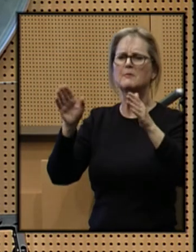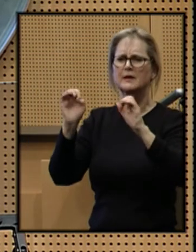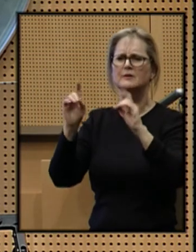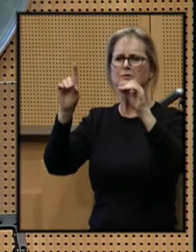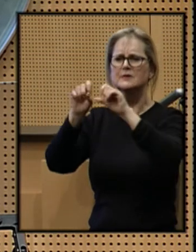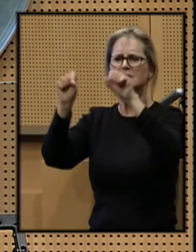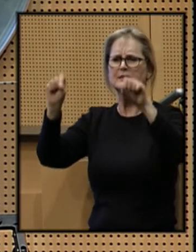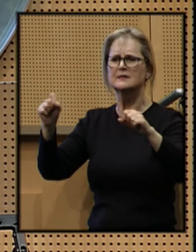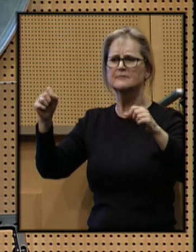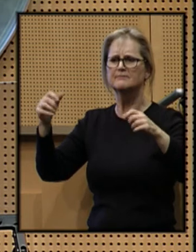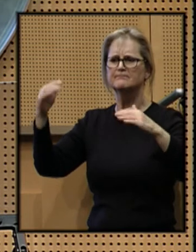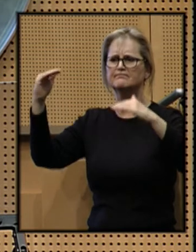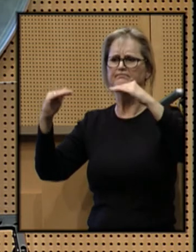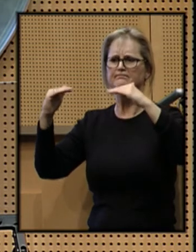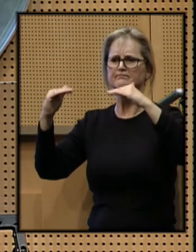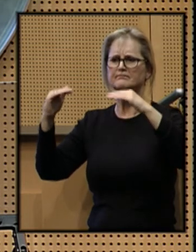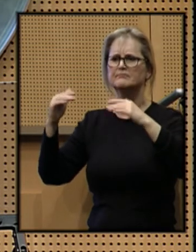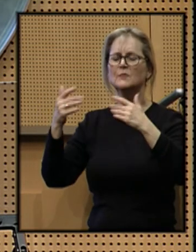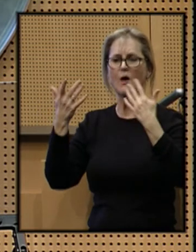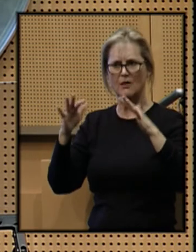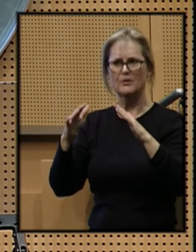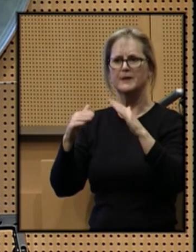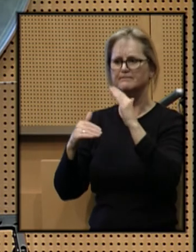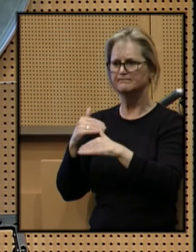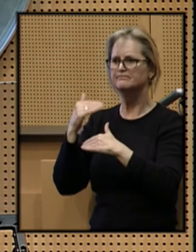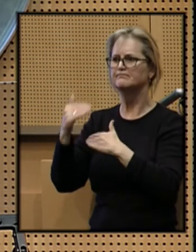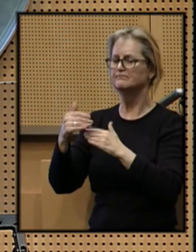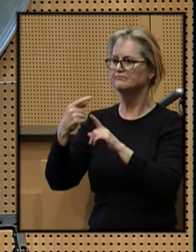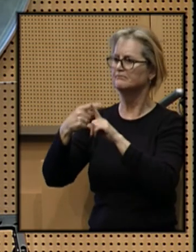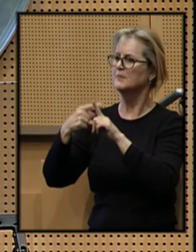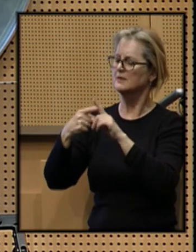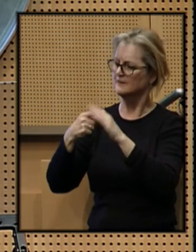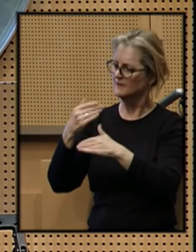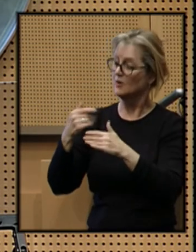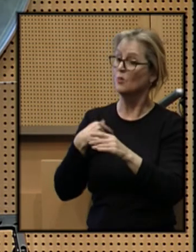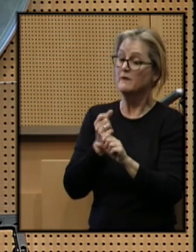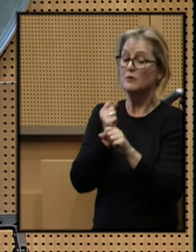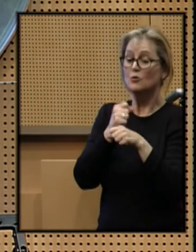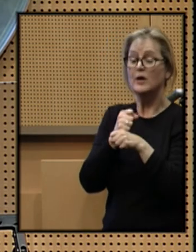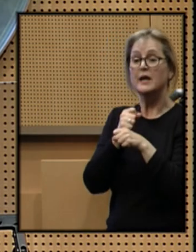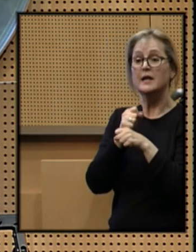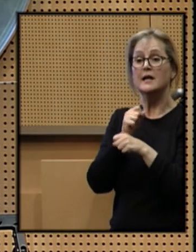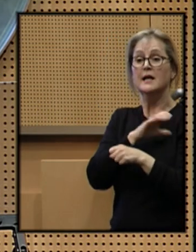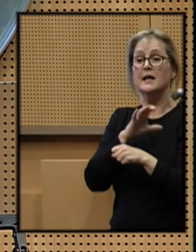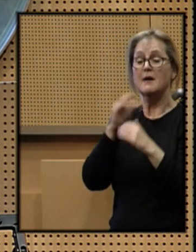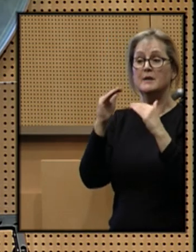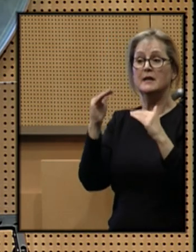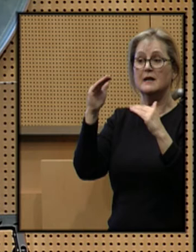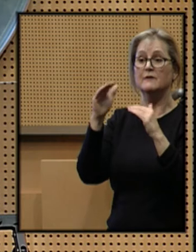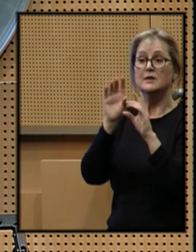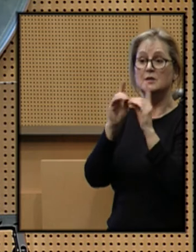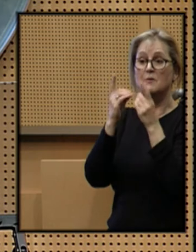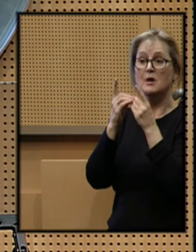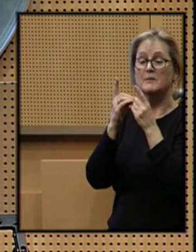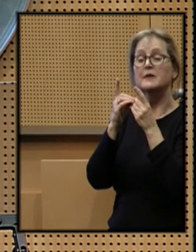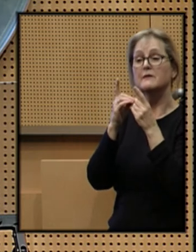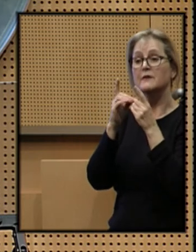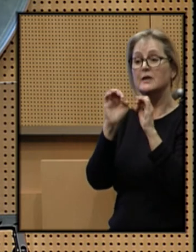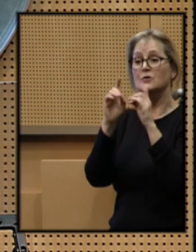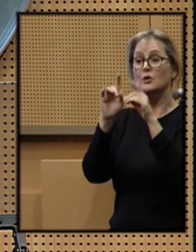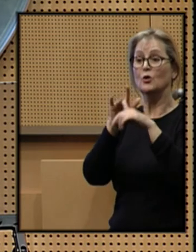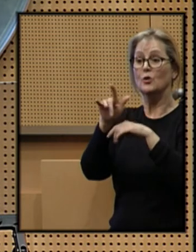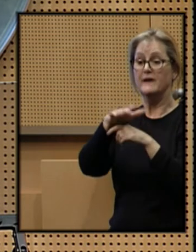system. We've already taken positive steps. We have created the cabinet-level Department of Education and Early Learning,